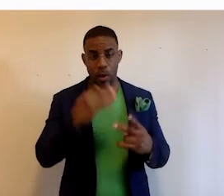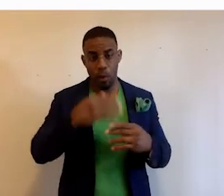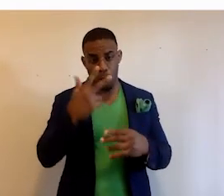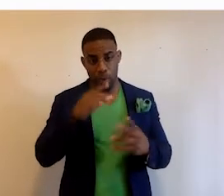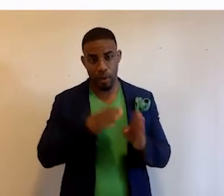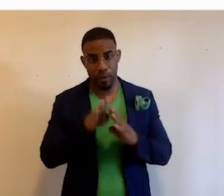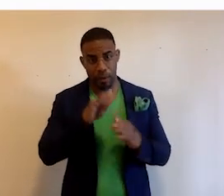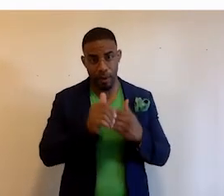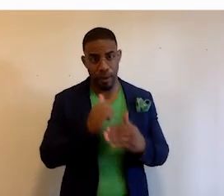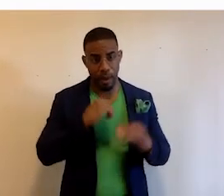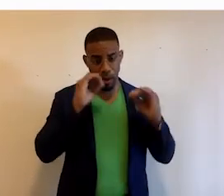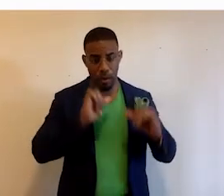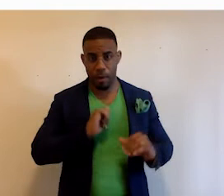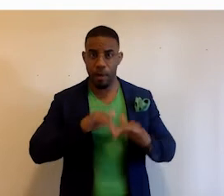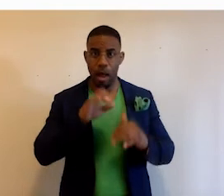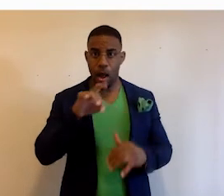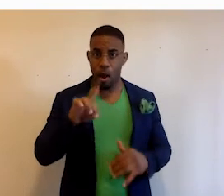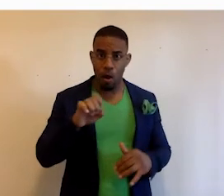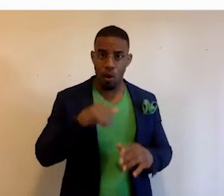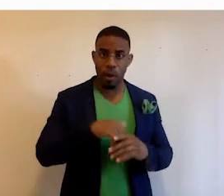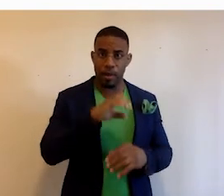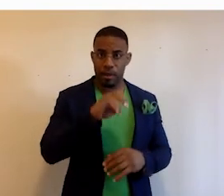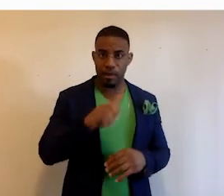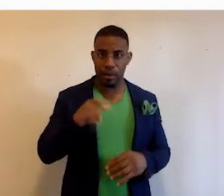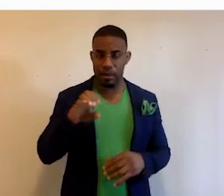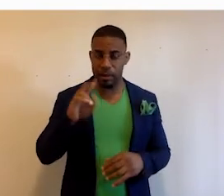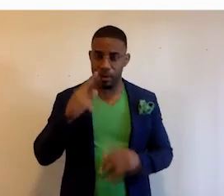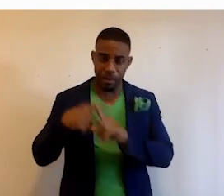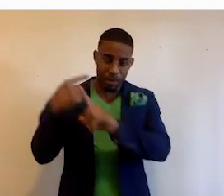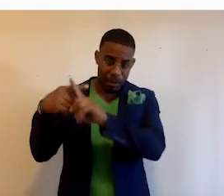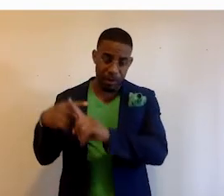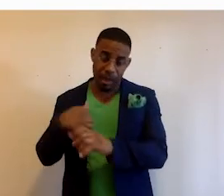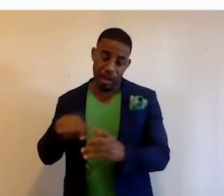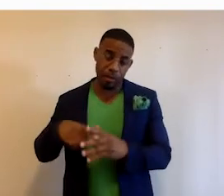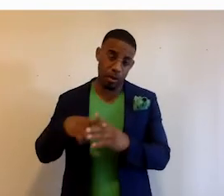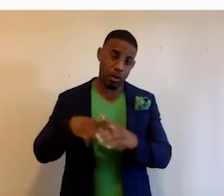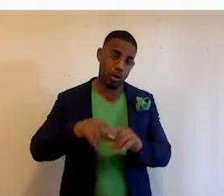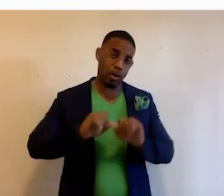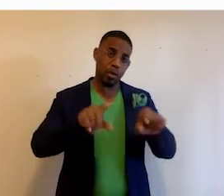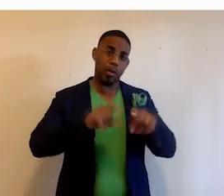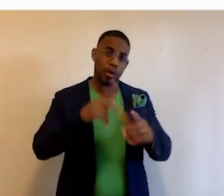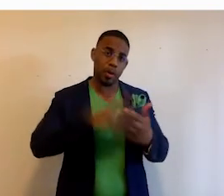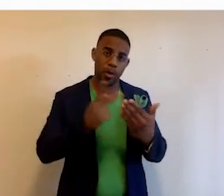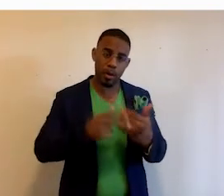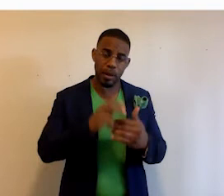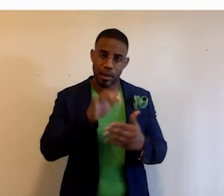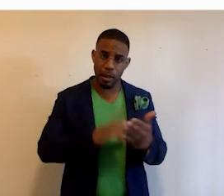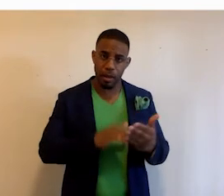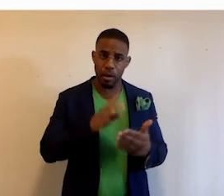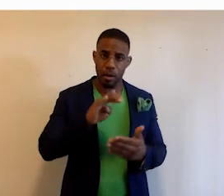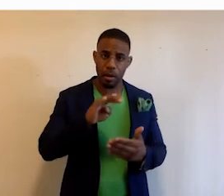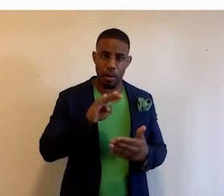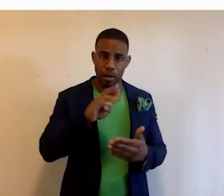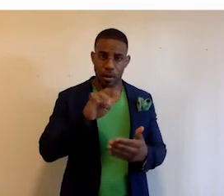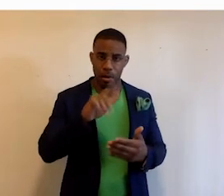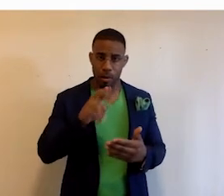Developer's Guide. And I taught myself how to code in C and C++. I started putting out programs on the dial-up bulletin board systems that